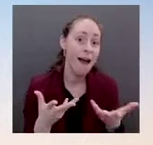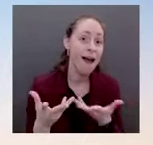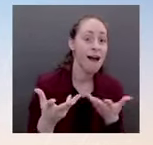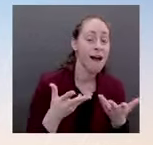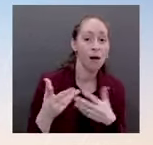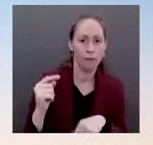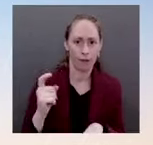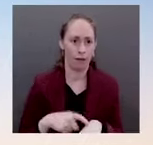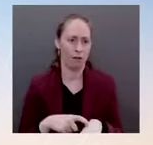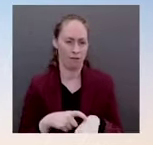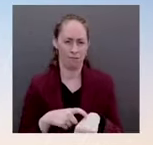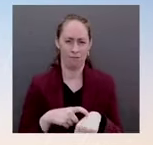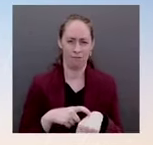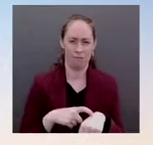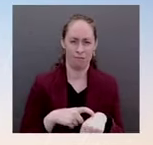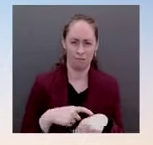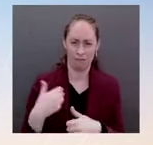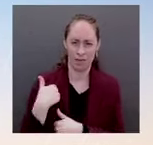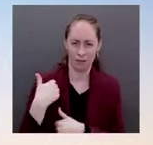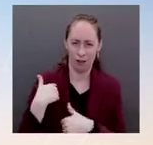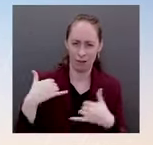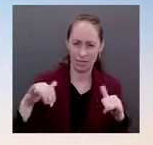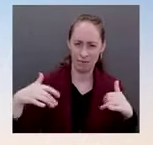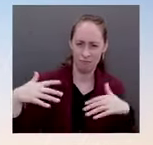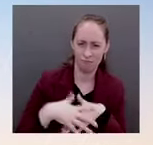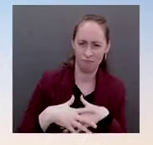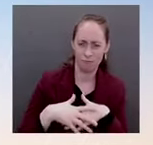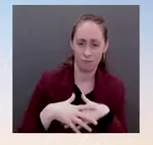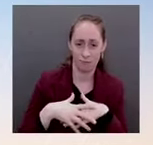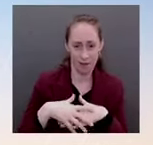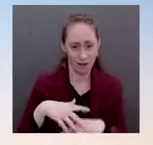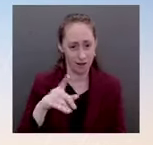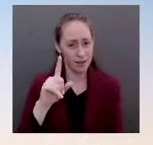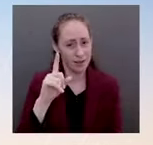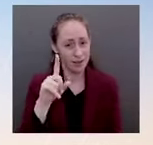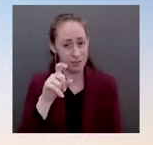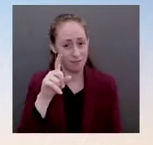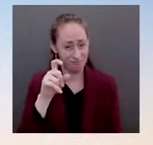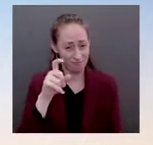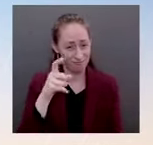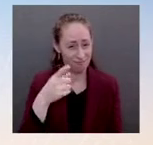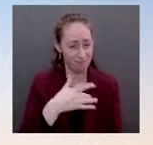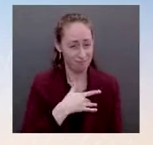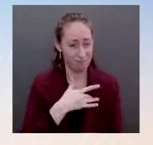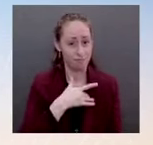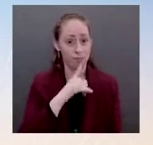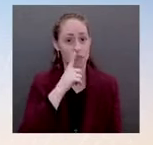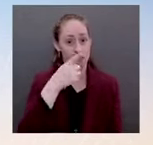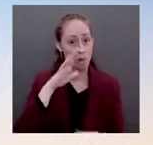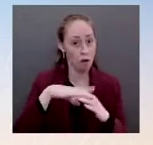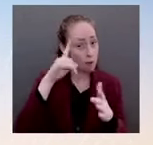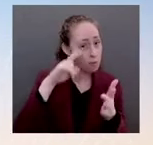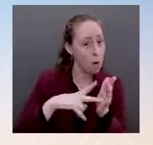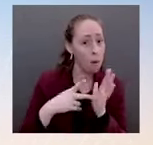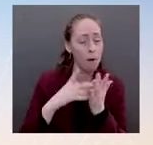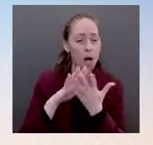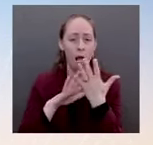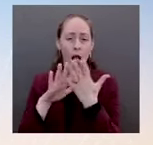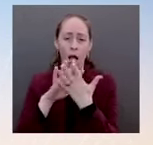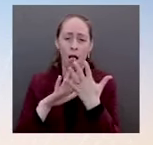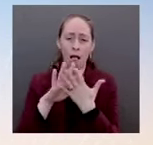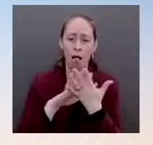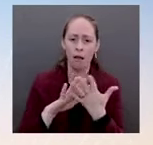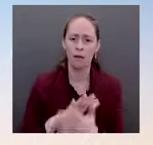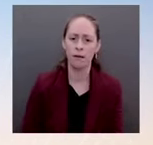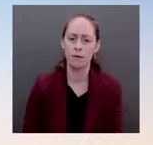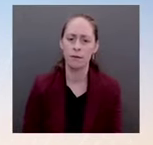tactics? And can you update us on the talks in Vienna, Iran talks? Do you think that we're closer to getting a